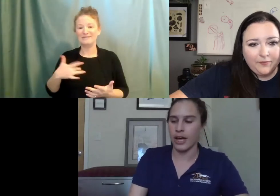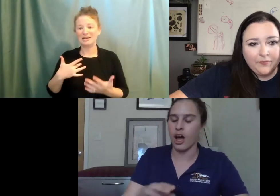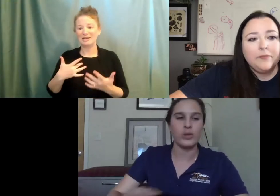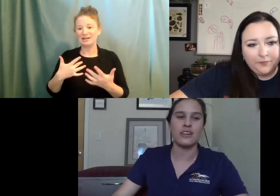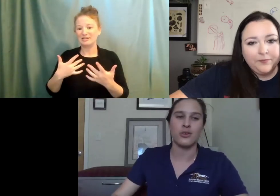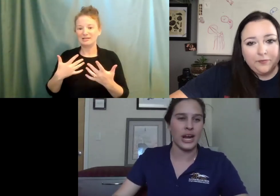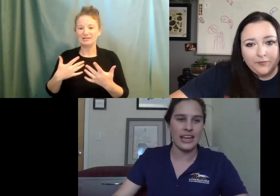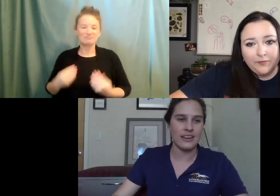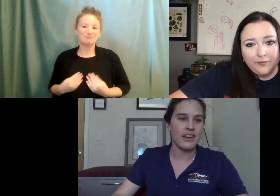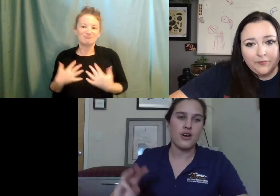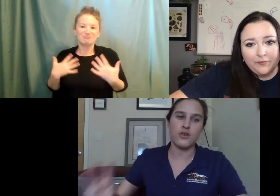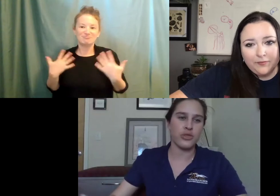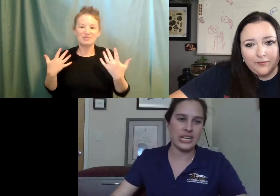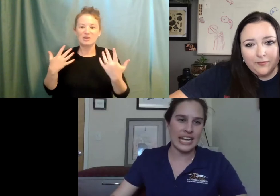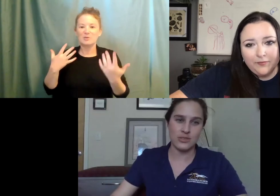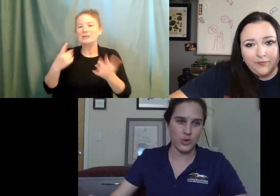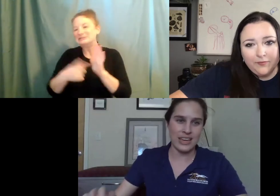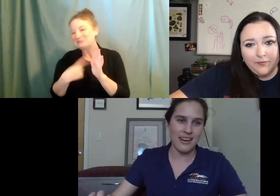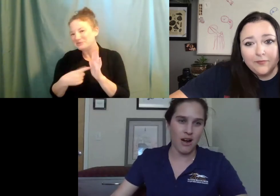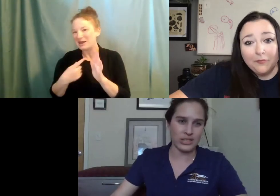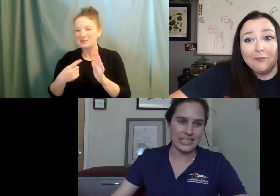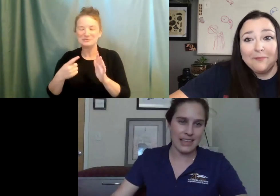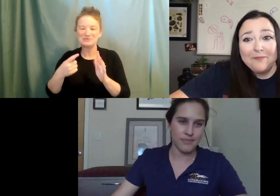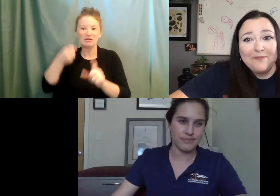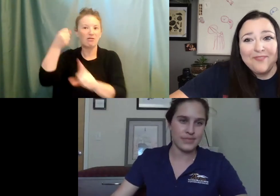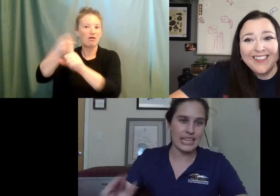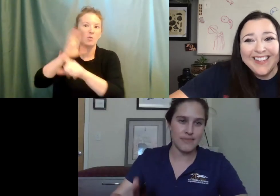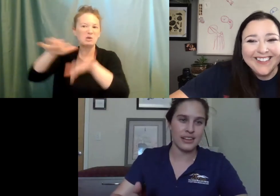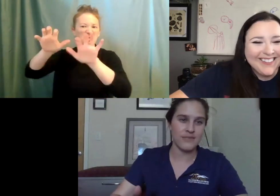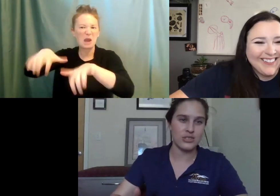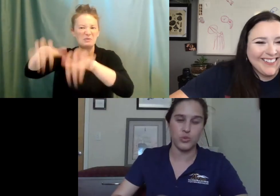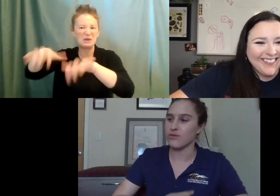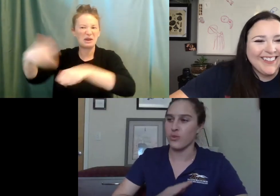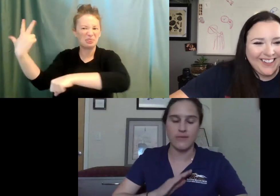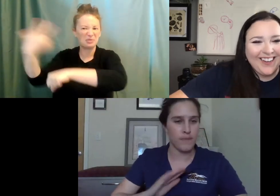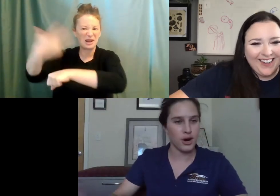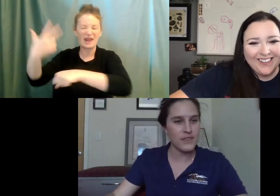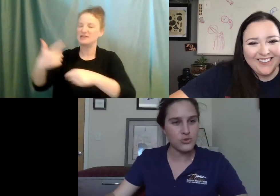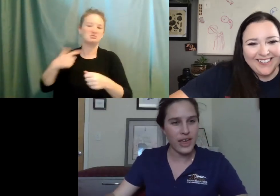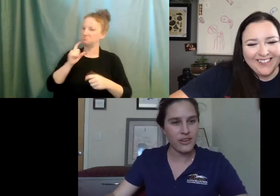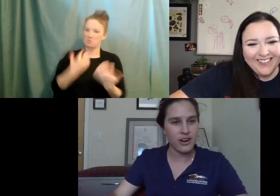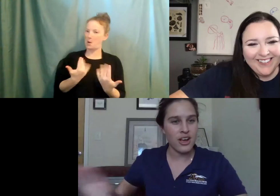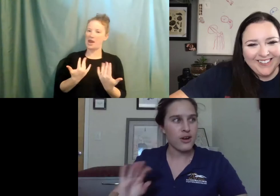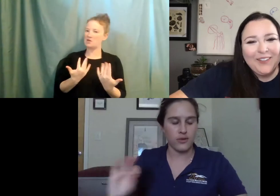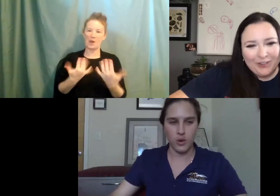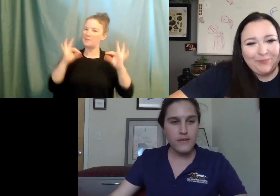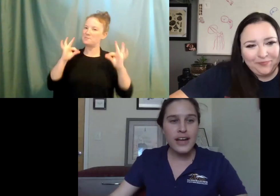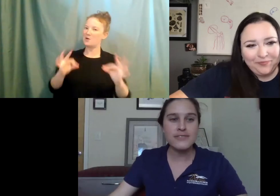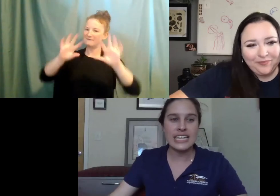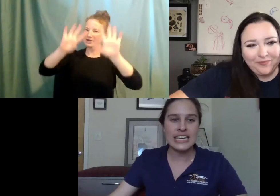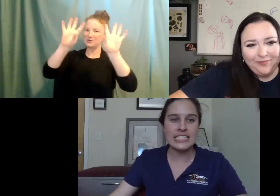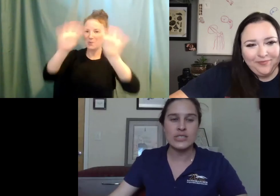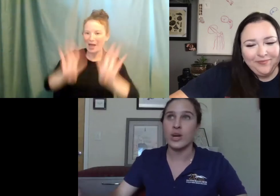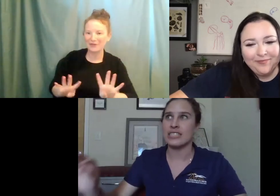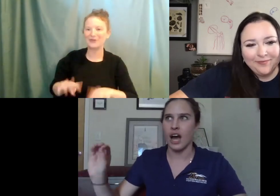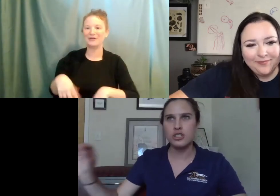where I'm like, Oh, it's going to rain for three days. We cannot release them in the middle of this. We have to wait for perfect weather for four or